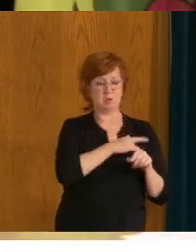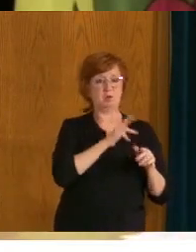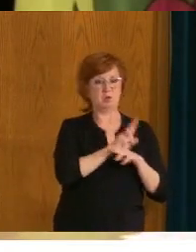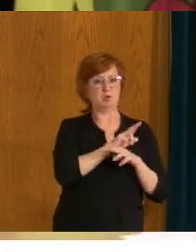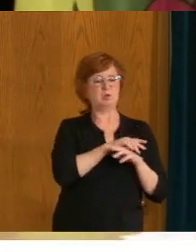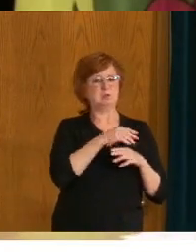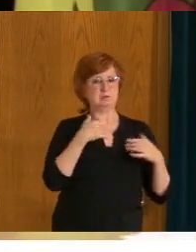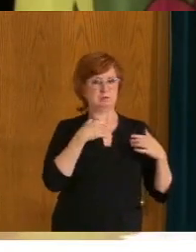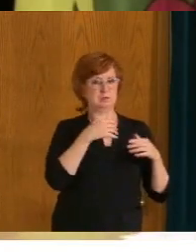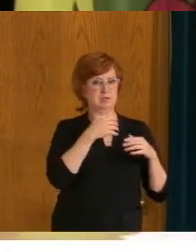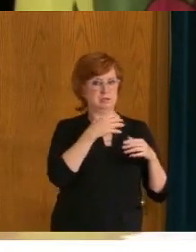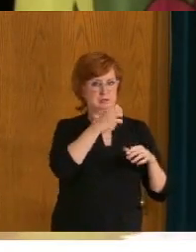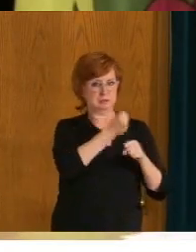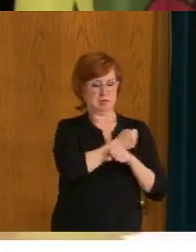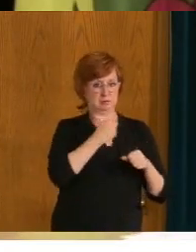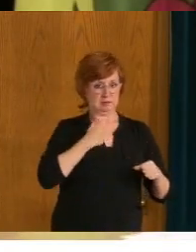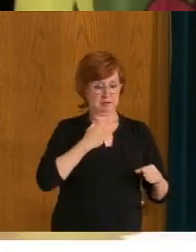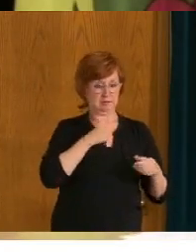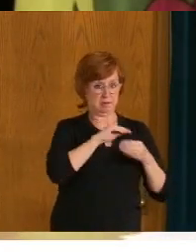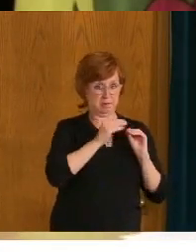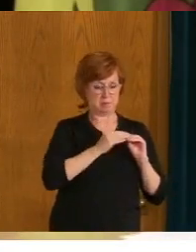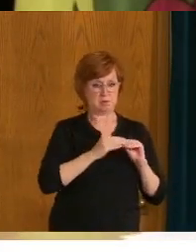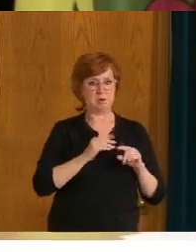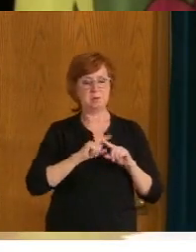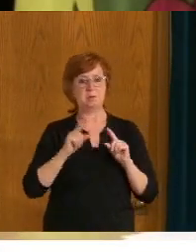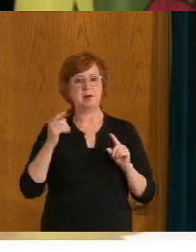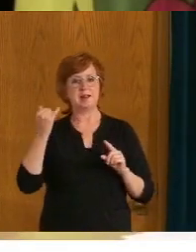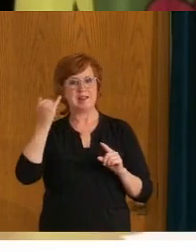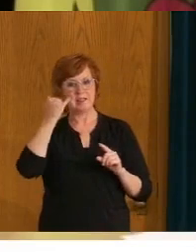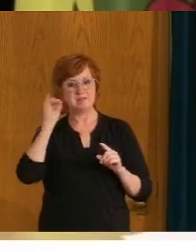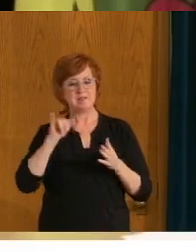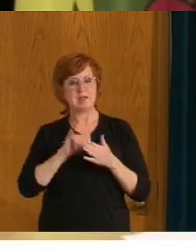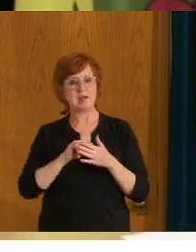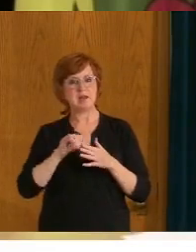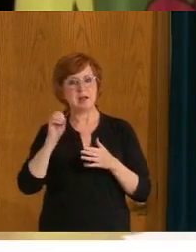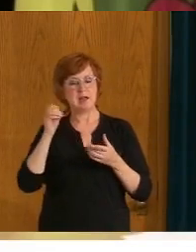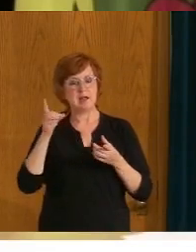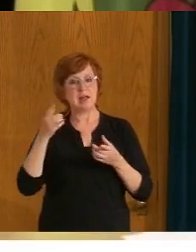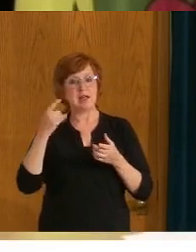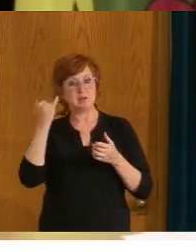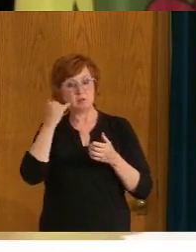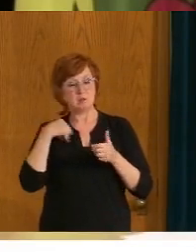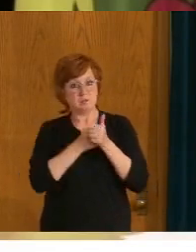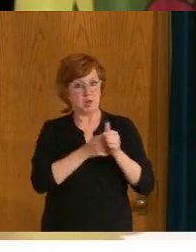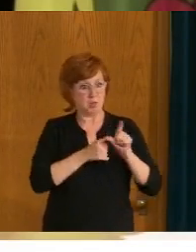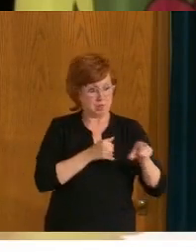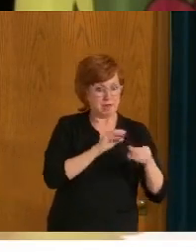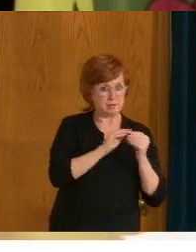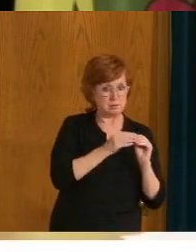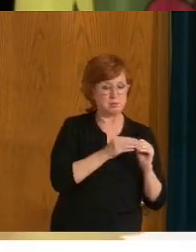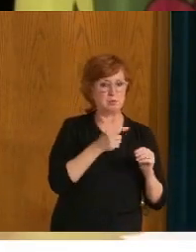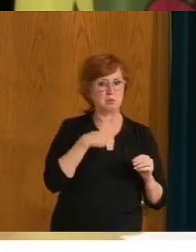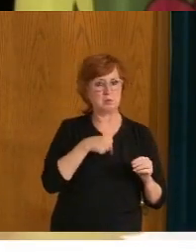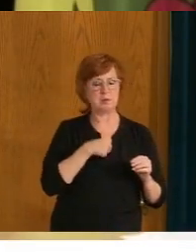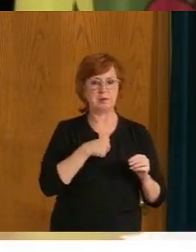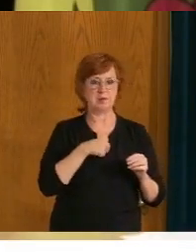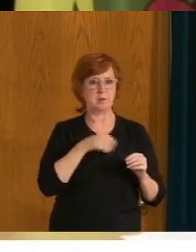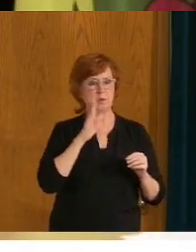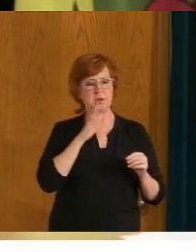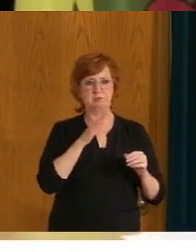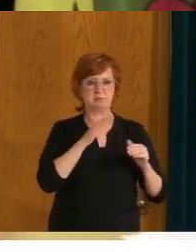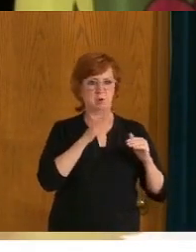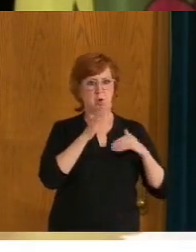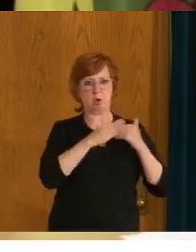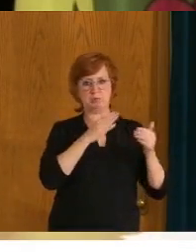data, like some other provinces, uh, are, we'd actually be three and a half, four percent higher with our, uh, with our vaccination rates. Now, um,